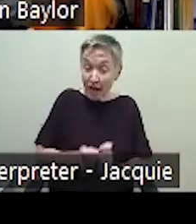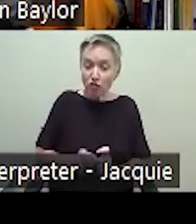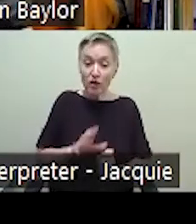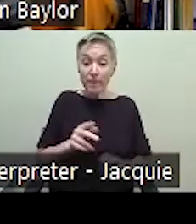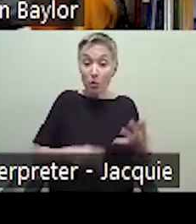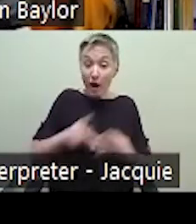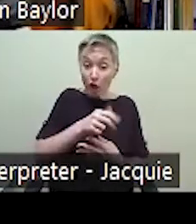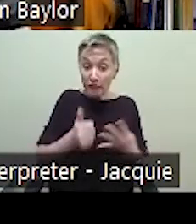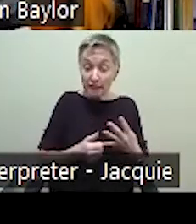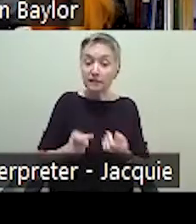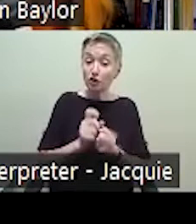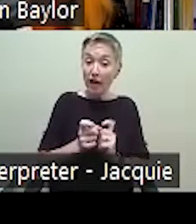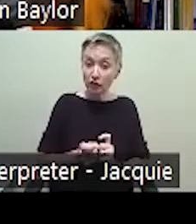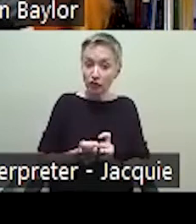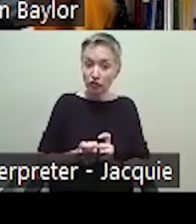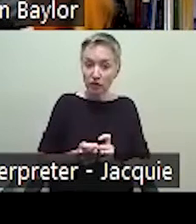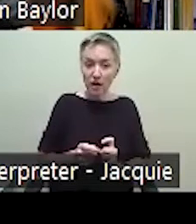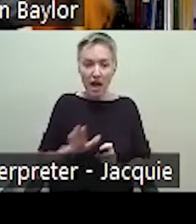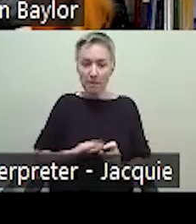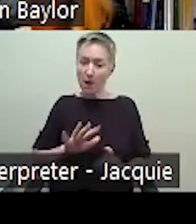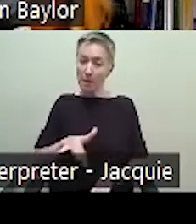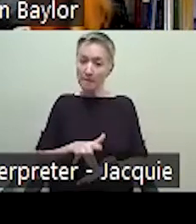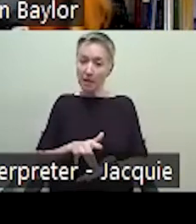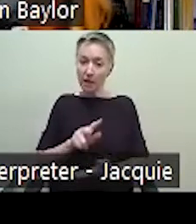desperate by about the middle of week three.